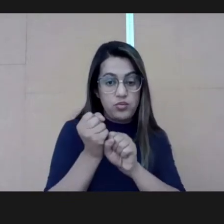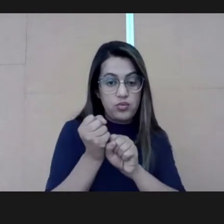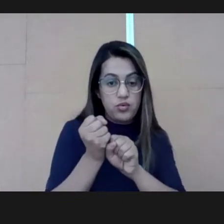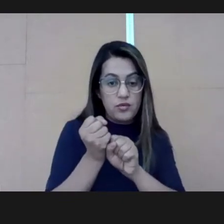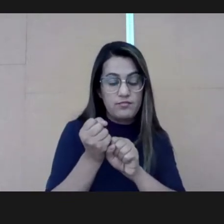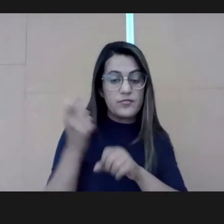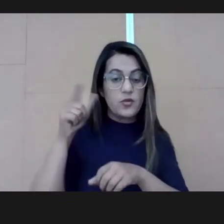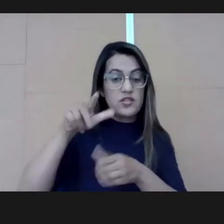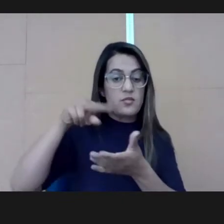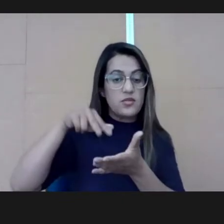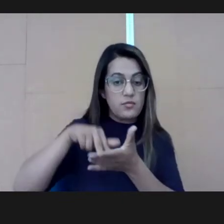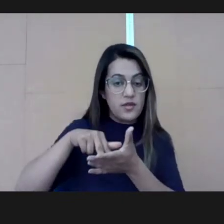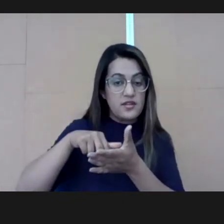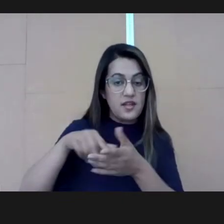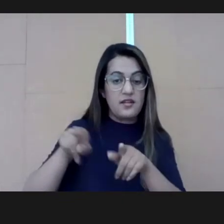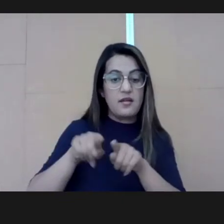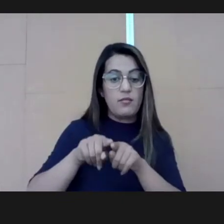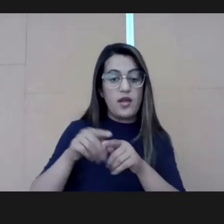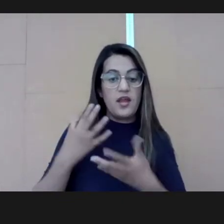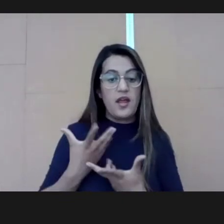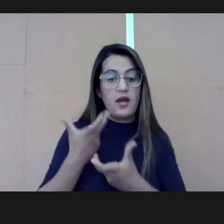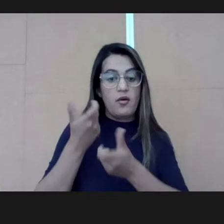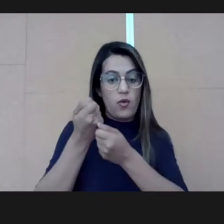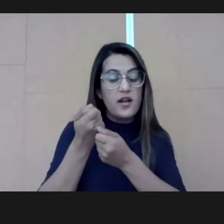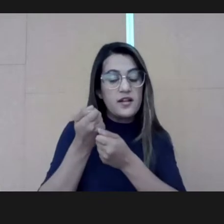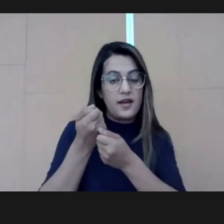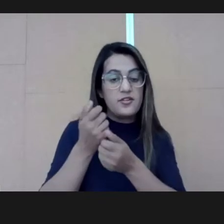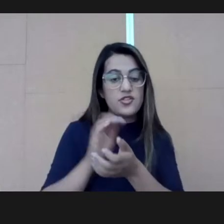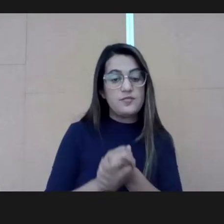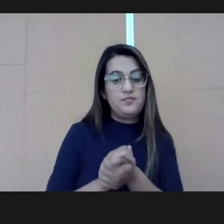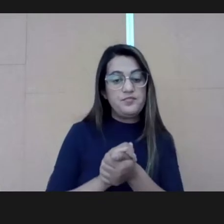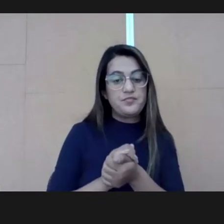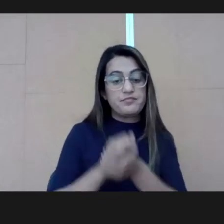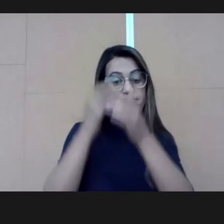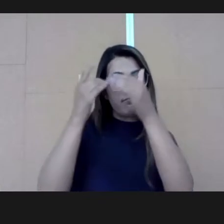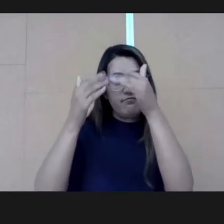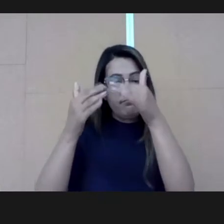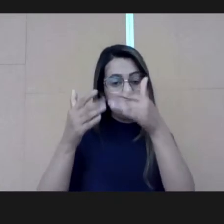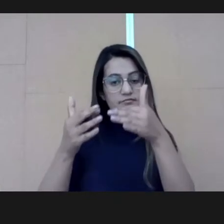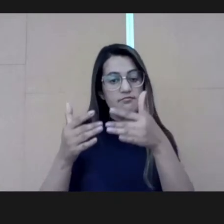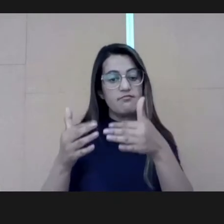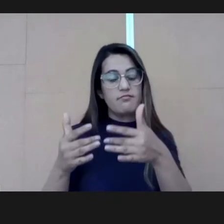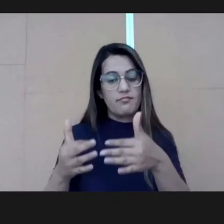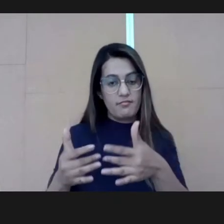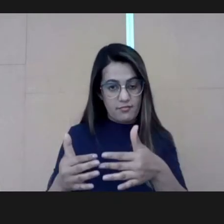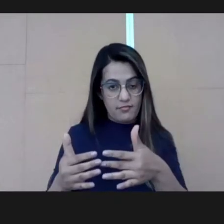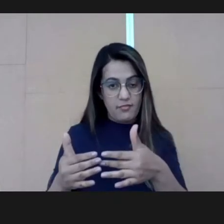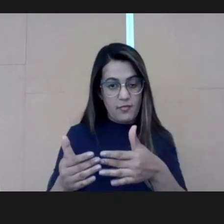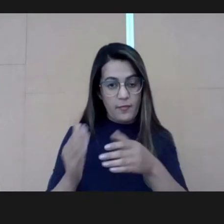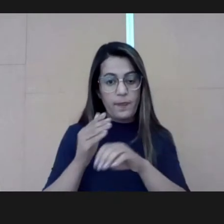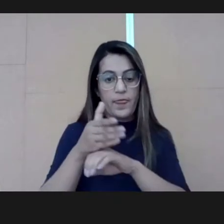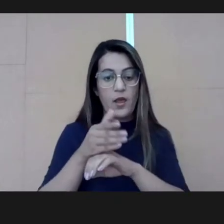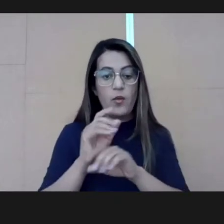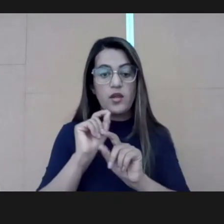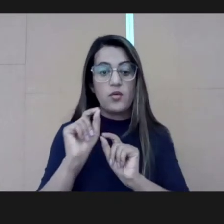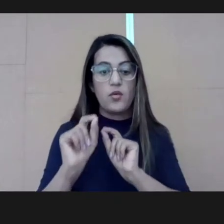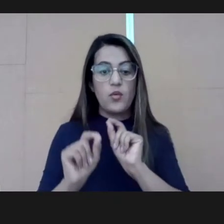9 out of 10. So, we kept the quality. And in this diversification,